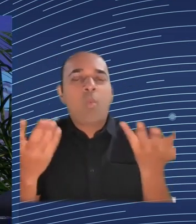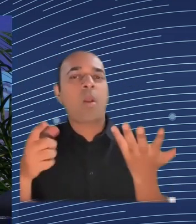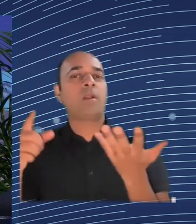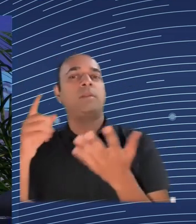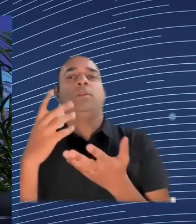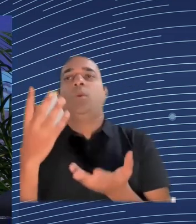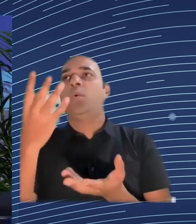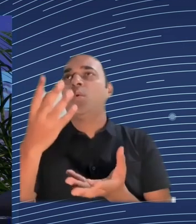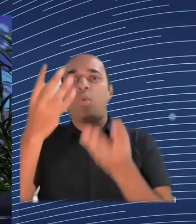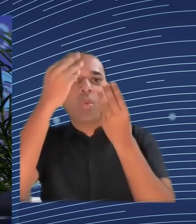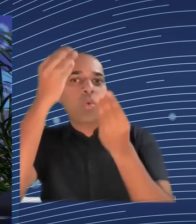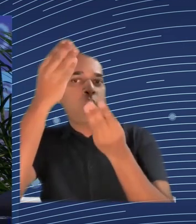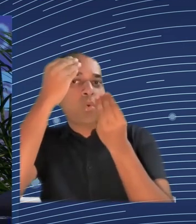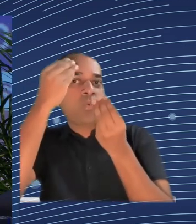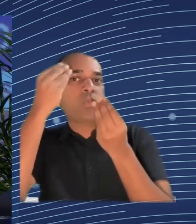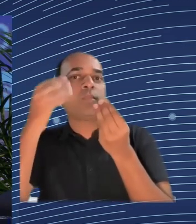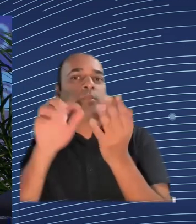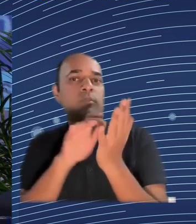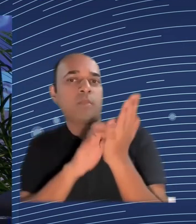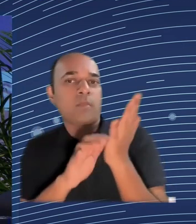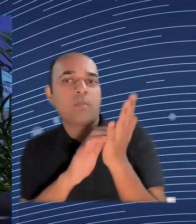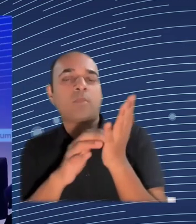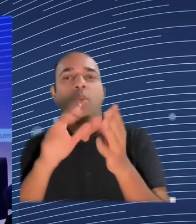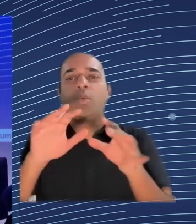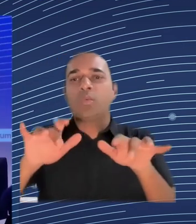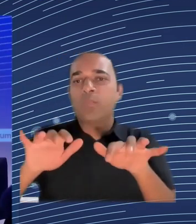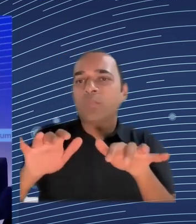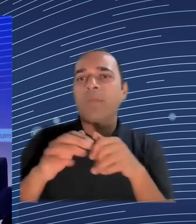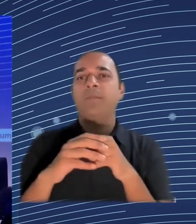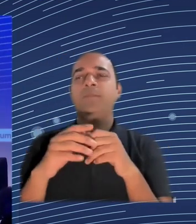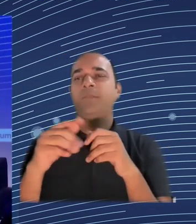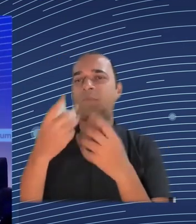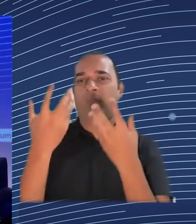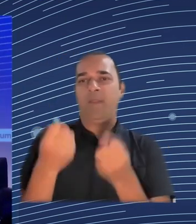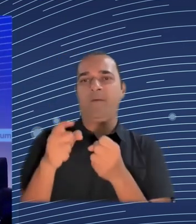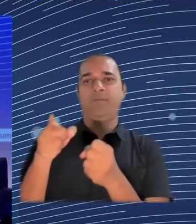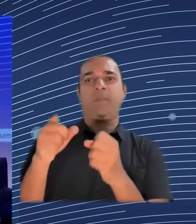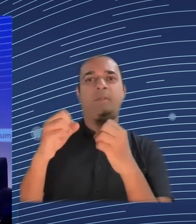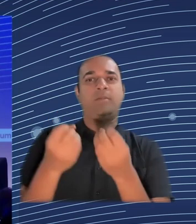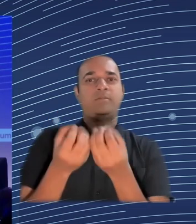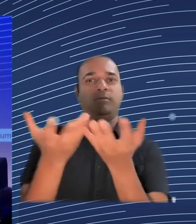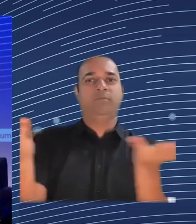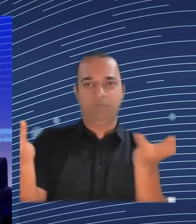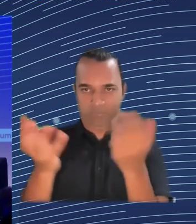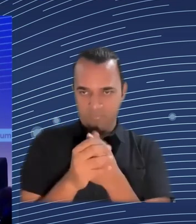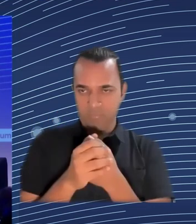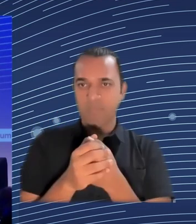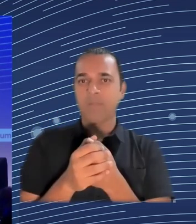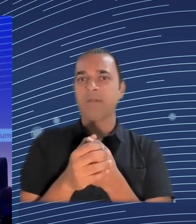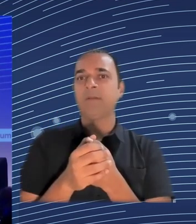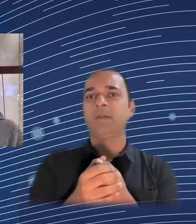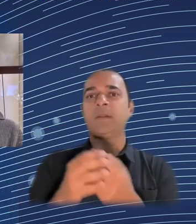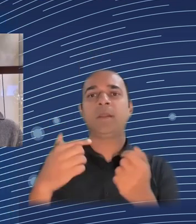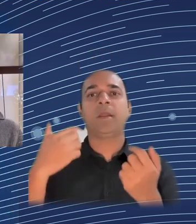not less work to do in my opinion. Excellent. Thank you very much. Thank Let's start a round of concluding remarks and